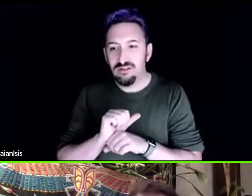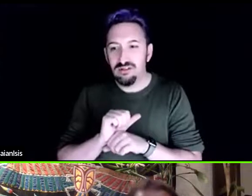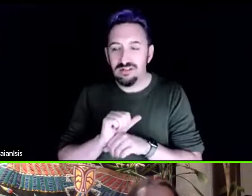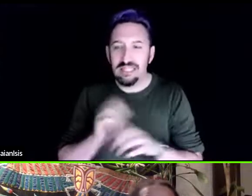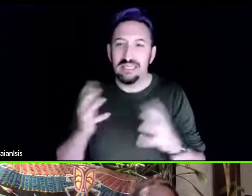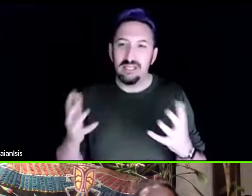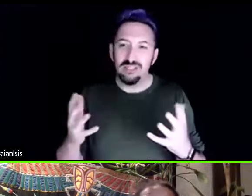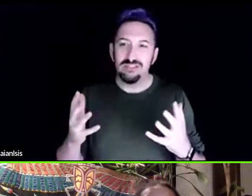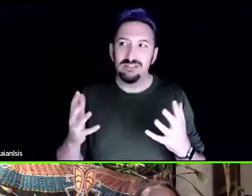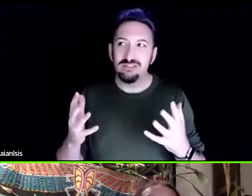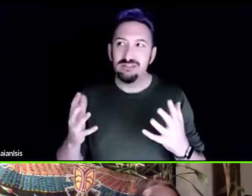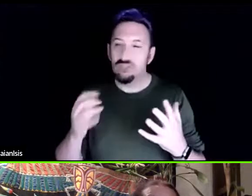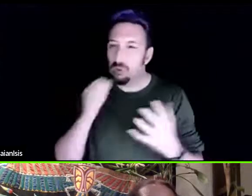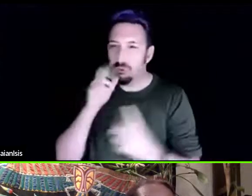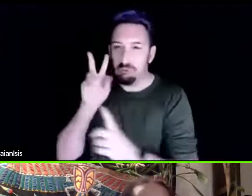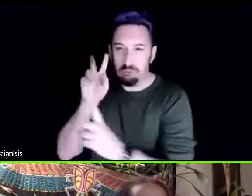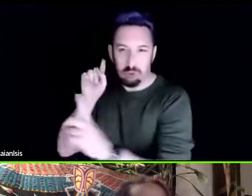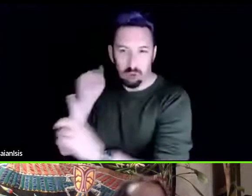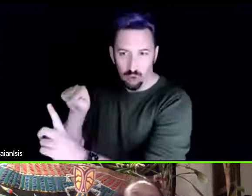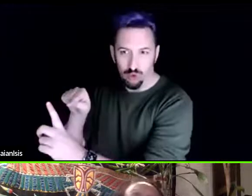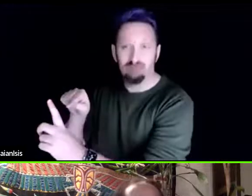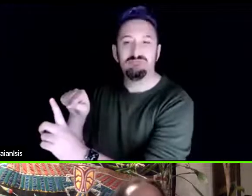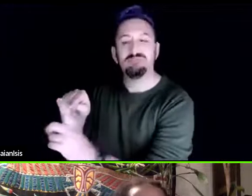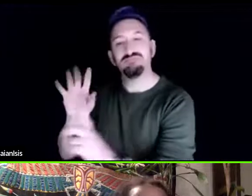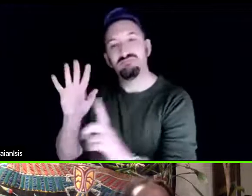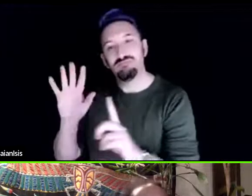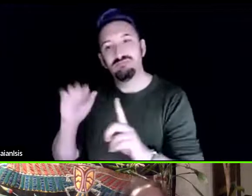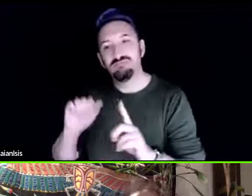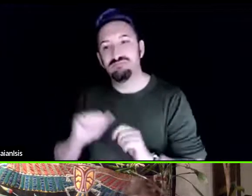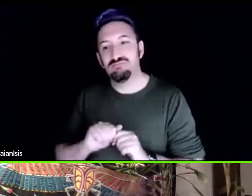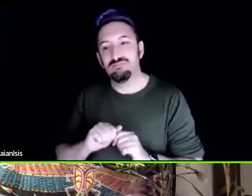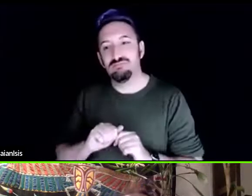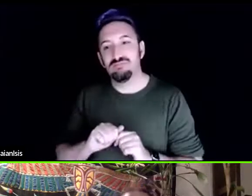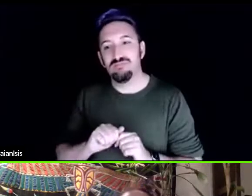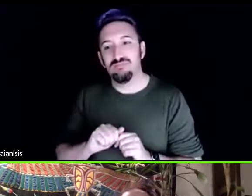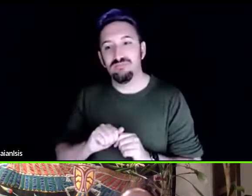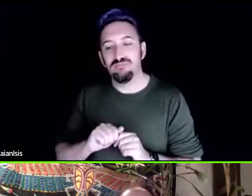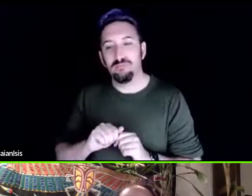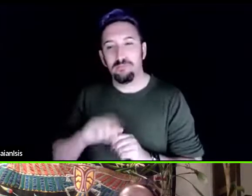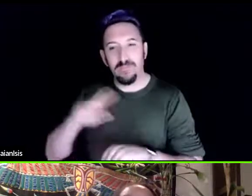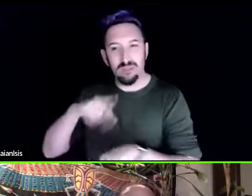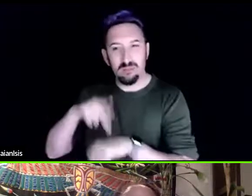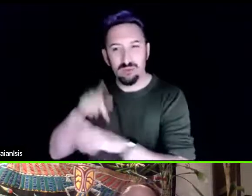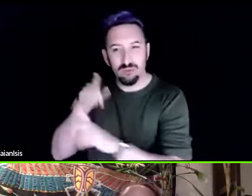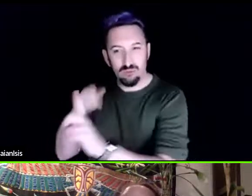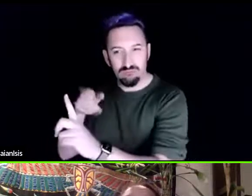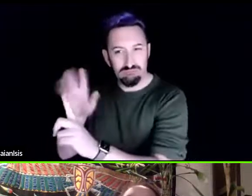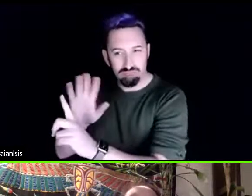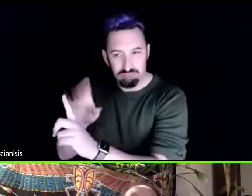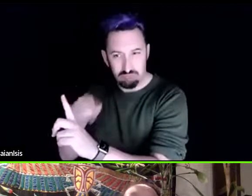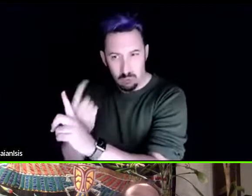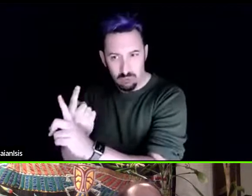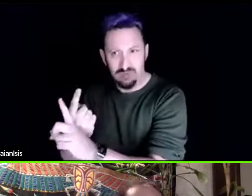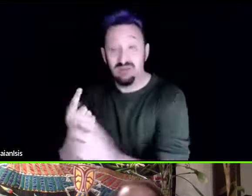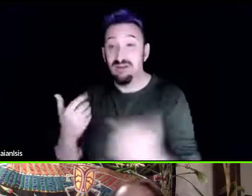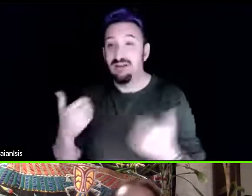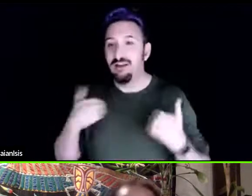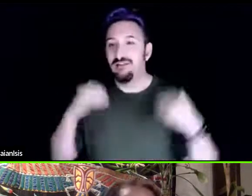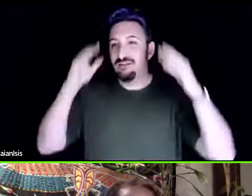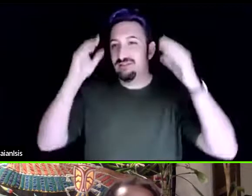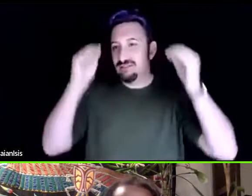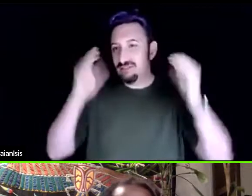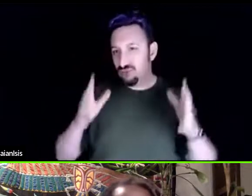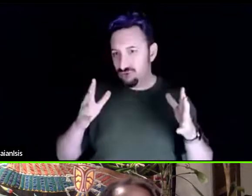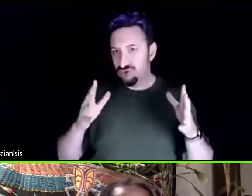there were um t on the principal there were teachers that had um a lot of